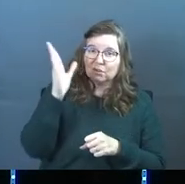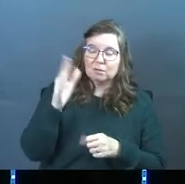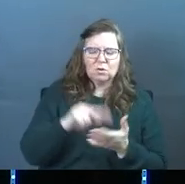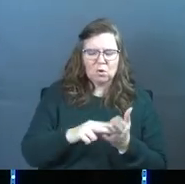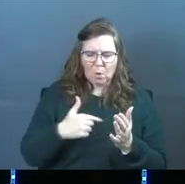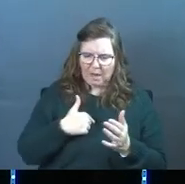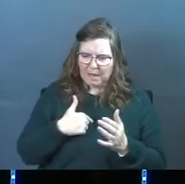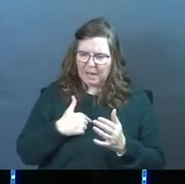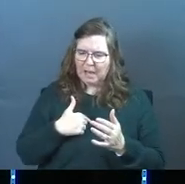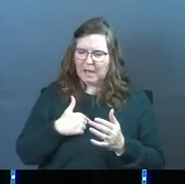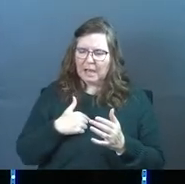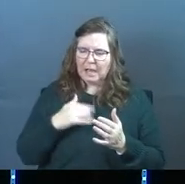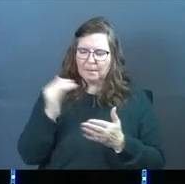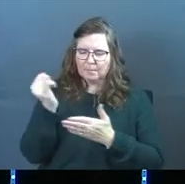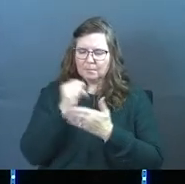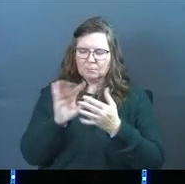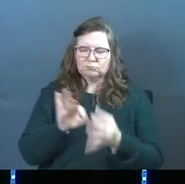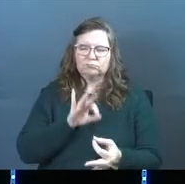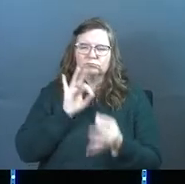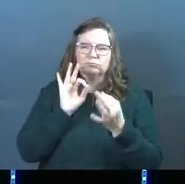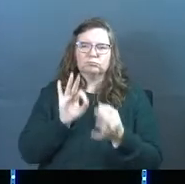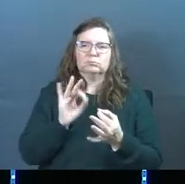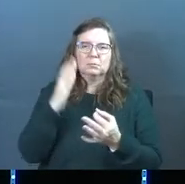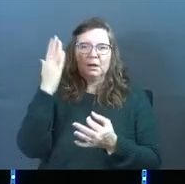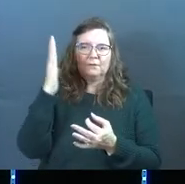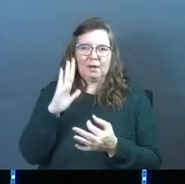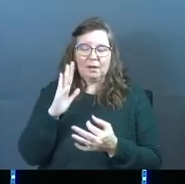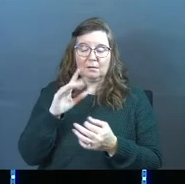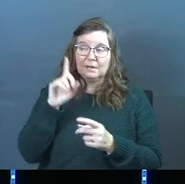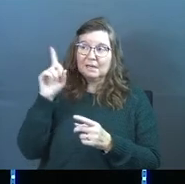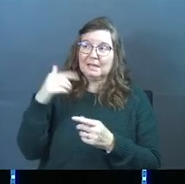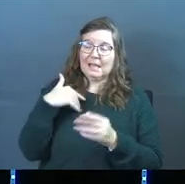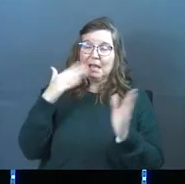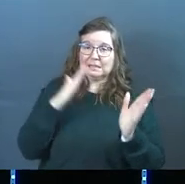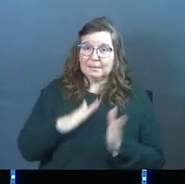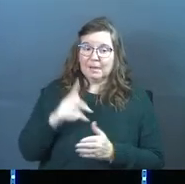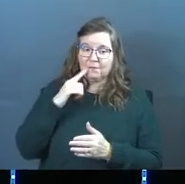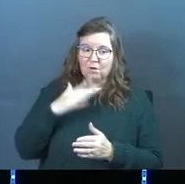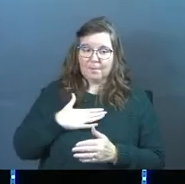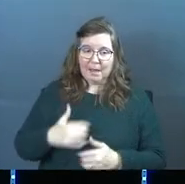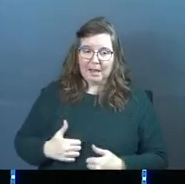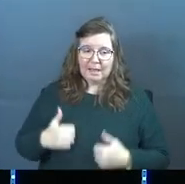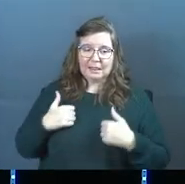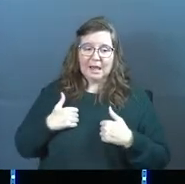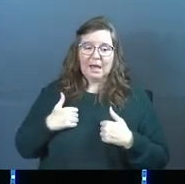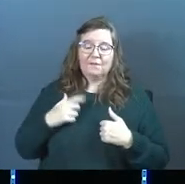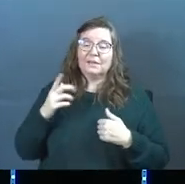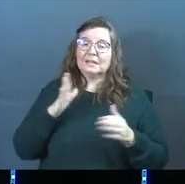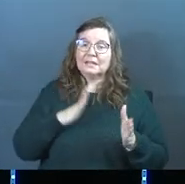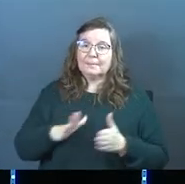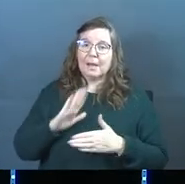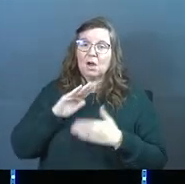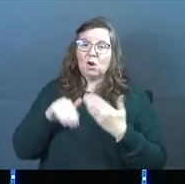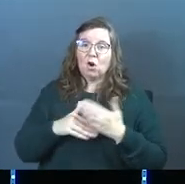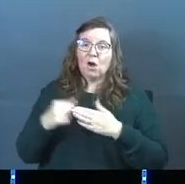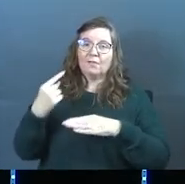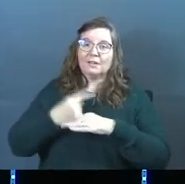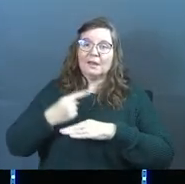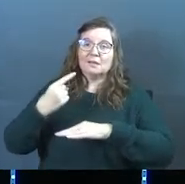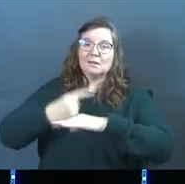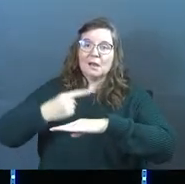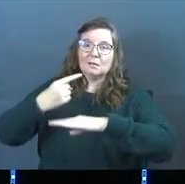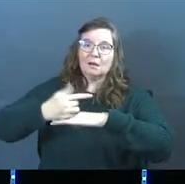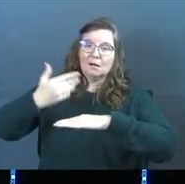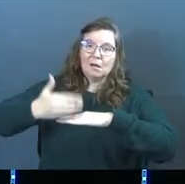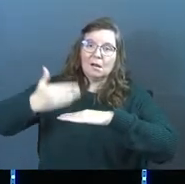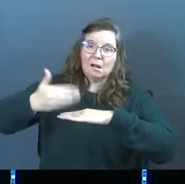No, I'm a masterpiece of God, Ephesians 2, 10 says. And he has a plan for my life. He's even planned out all the days of